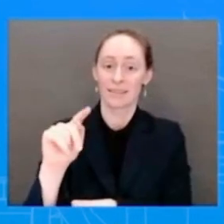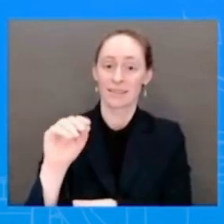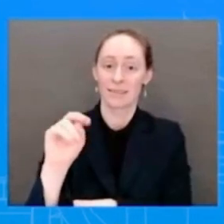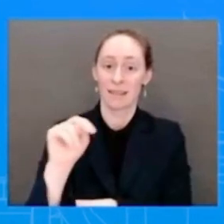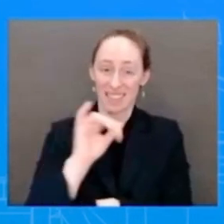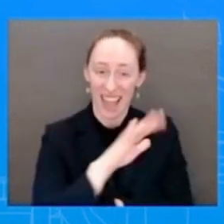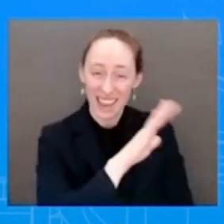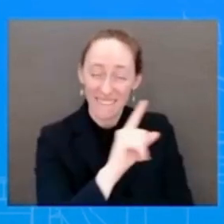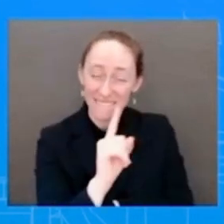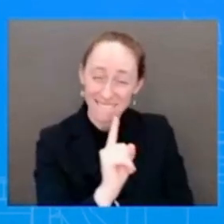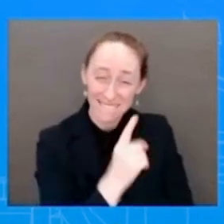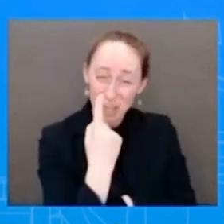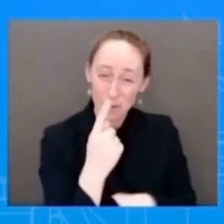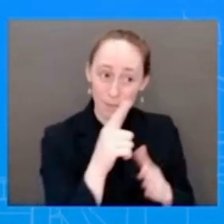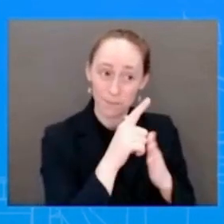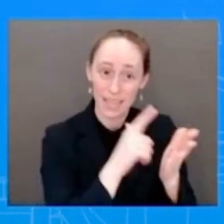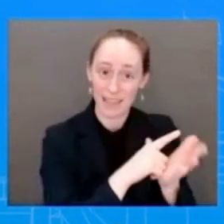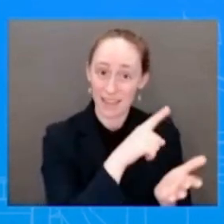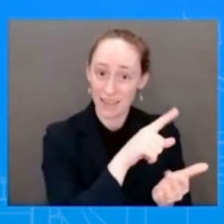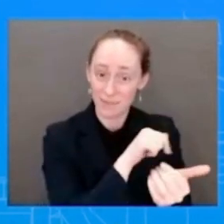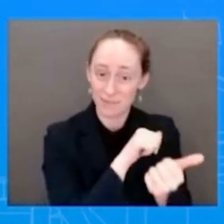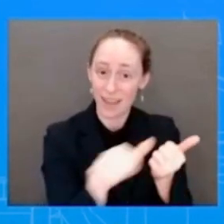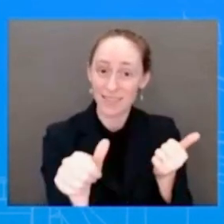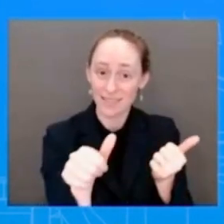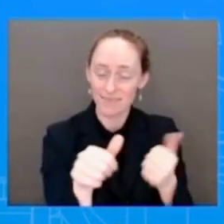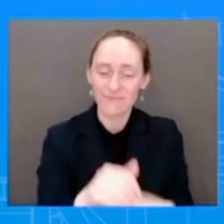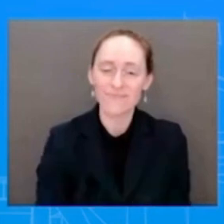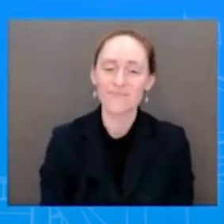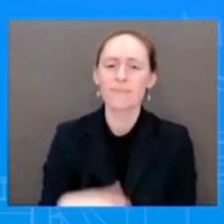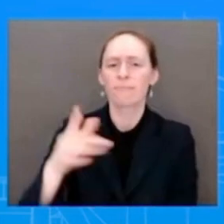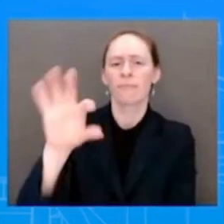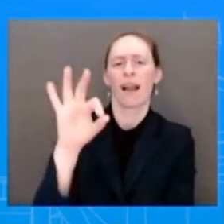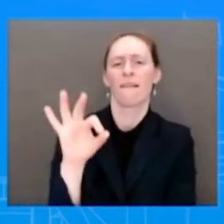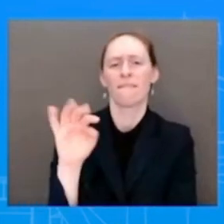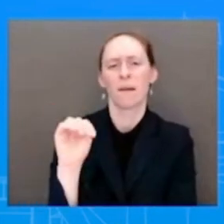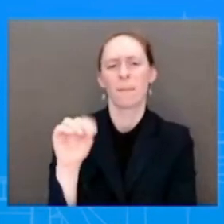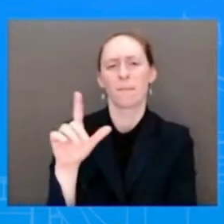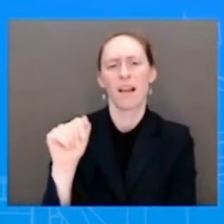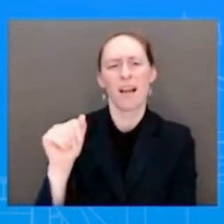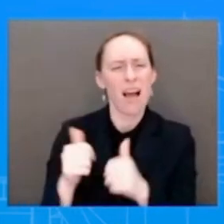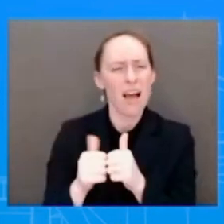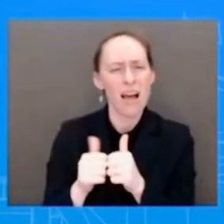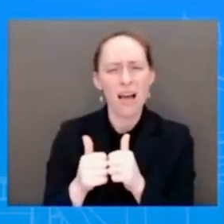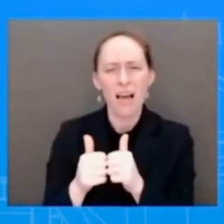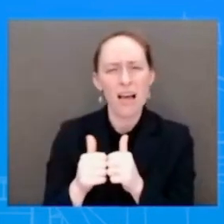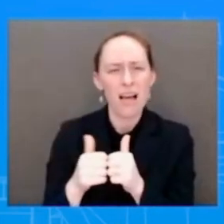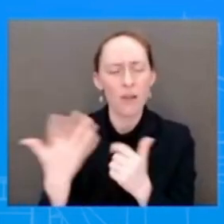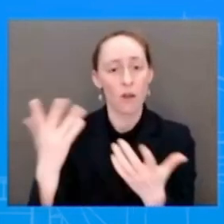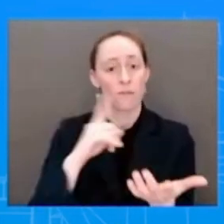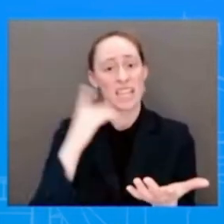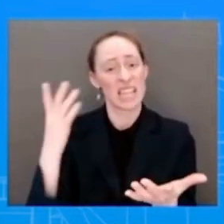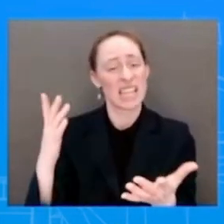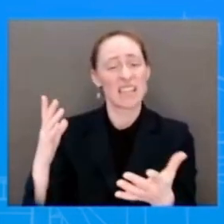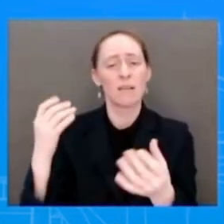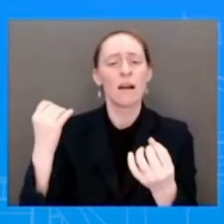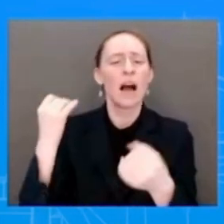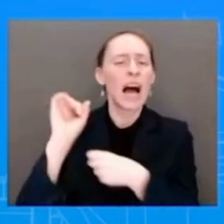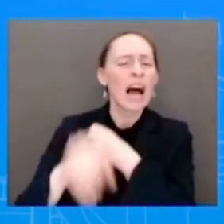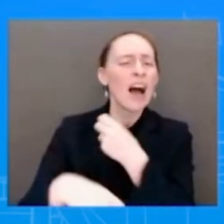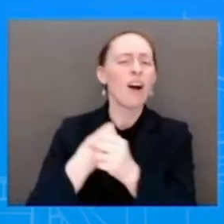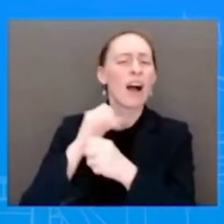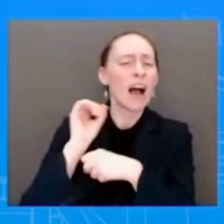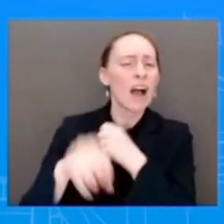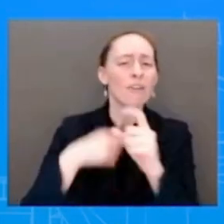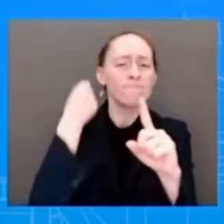years of work by advocates and members of Congress, including support by President Biden as a senator, and from an historic number of women